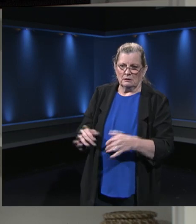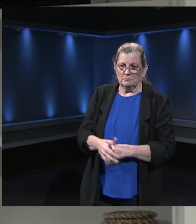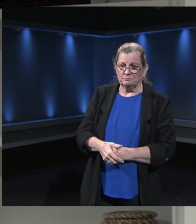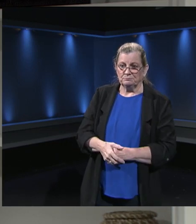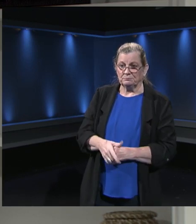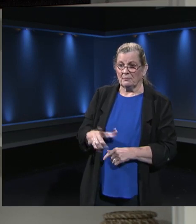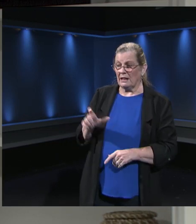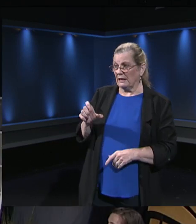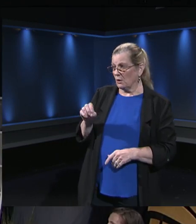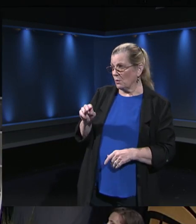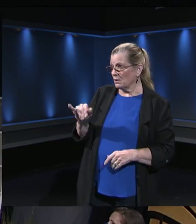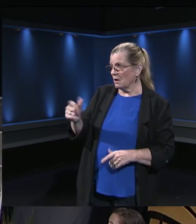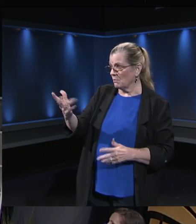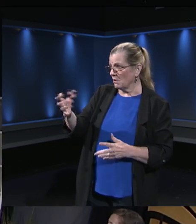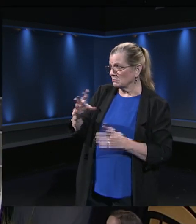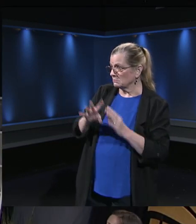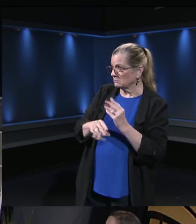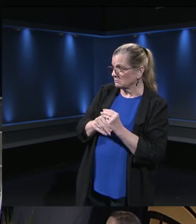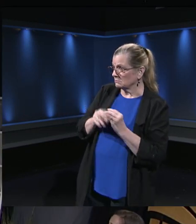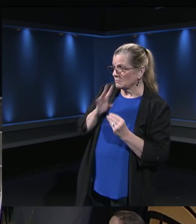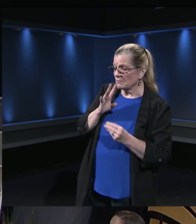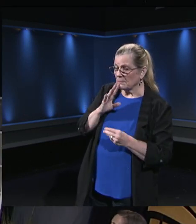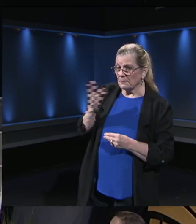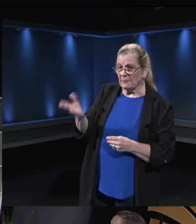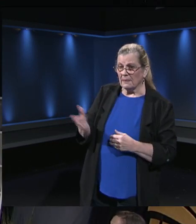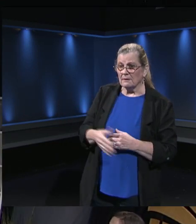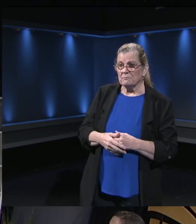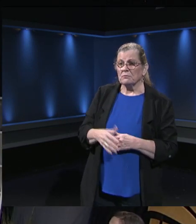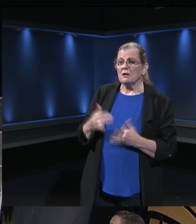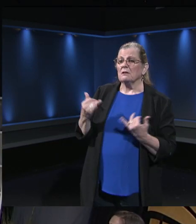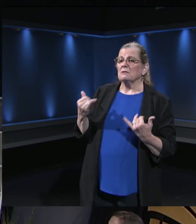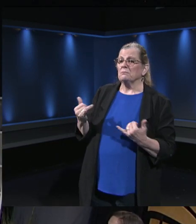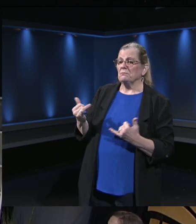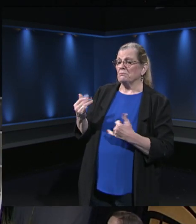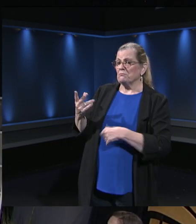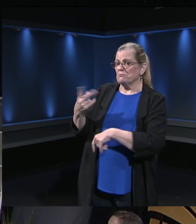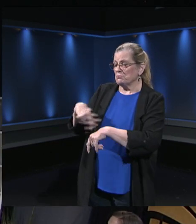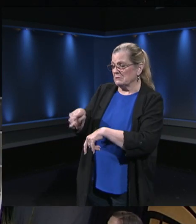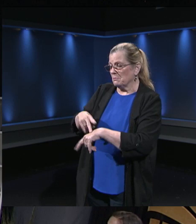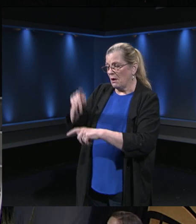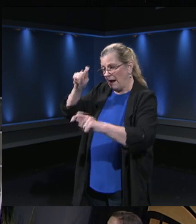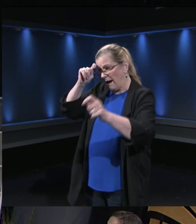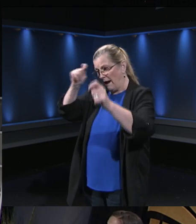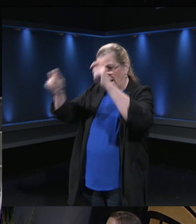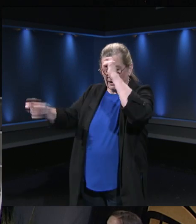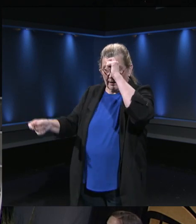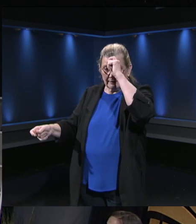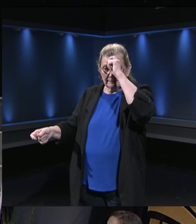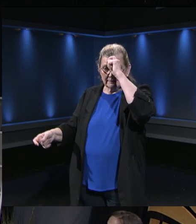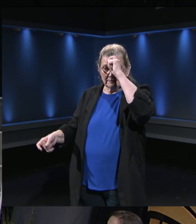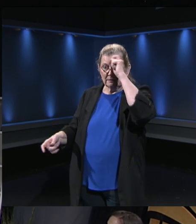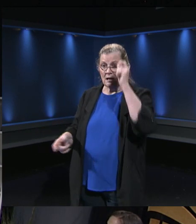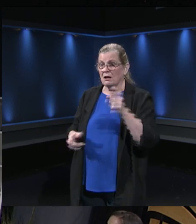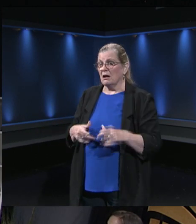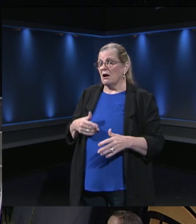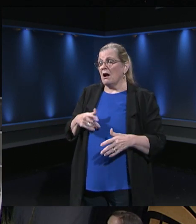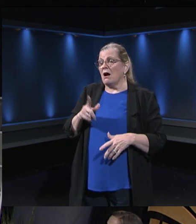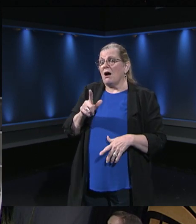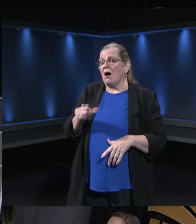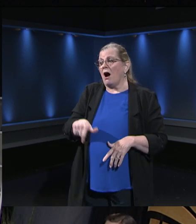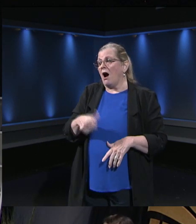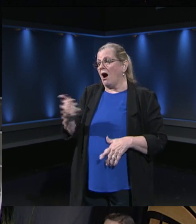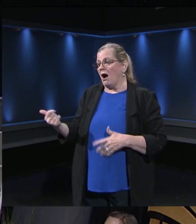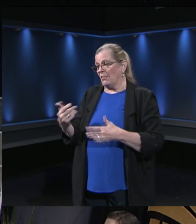I think she did a great job, but I just I'm to put my principal teacher mom had on when all else and you just need a moment. Get a book.